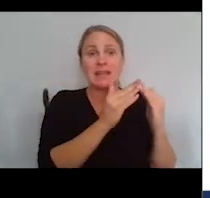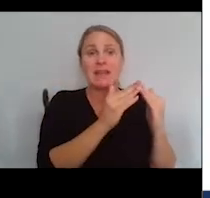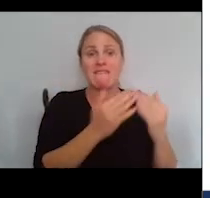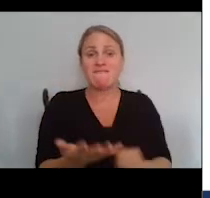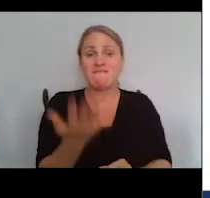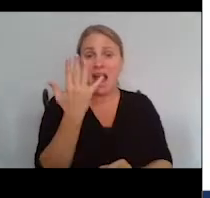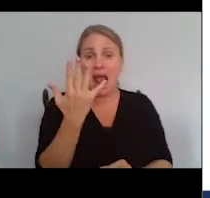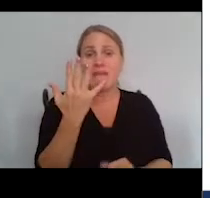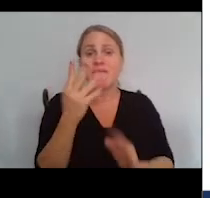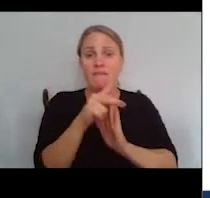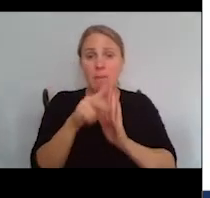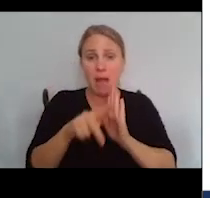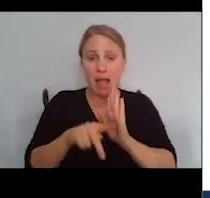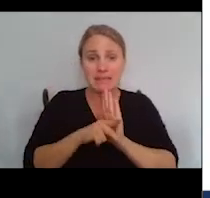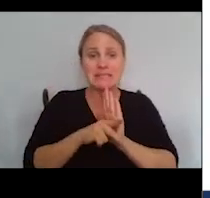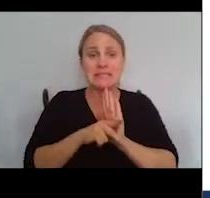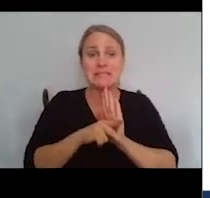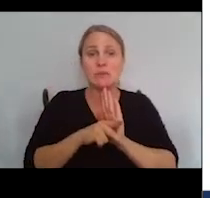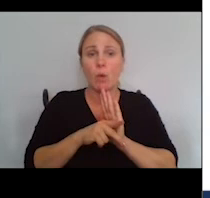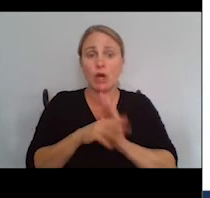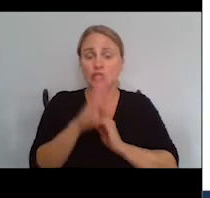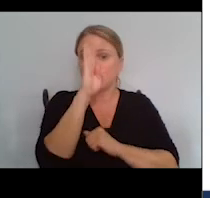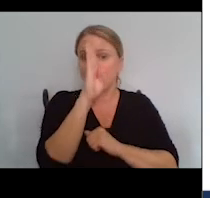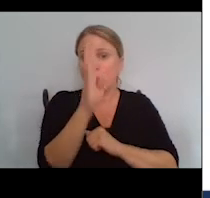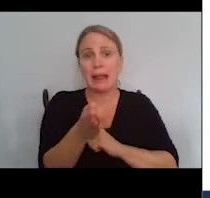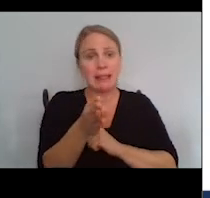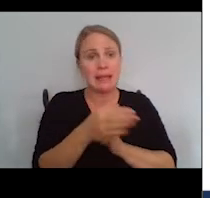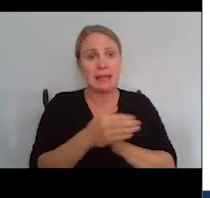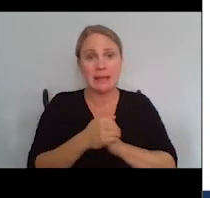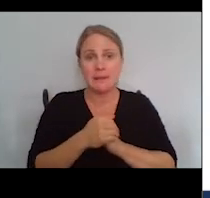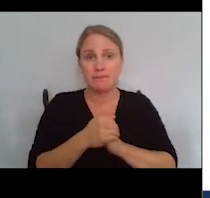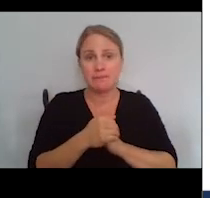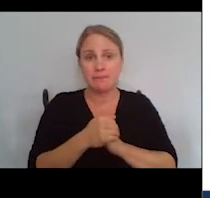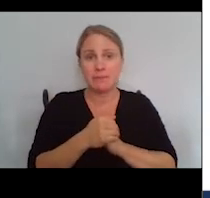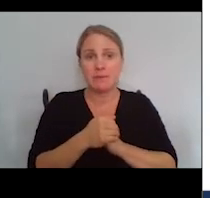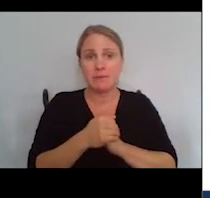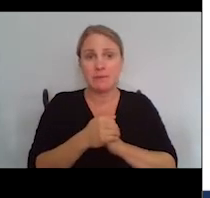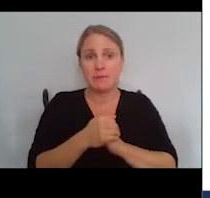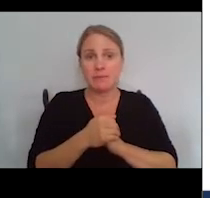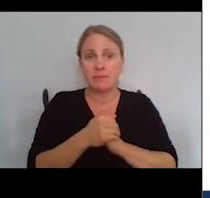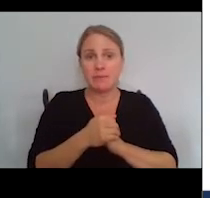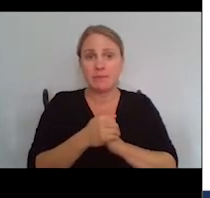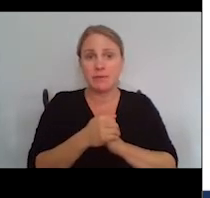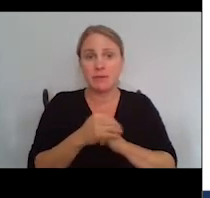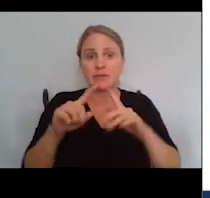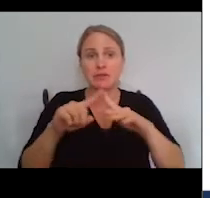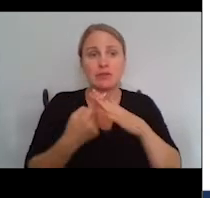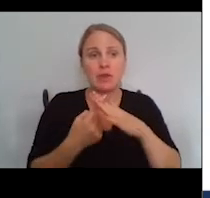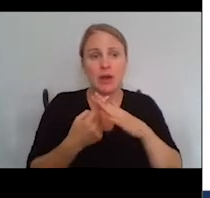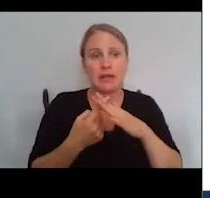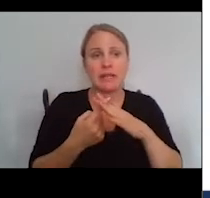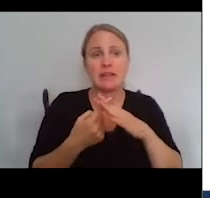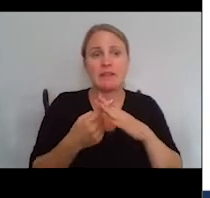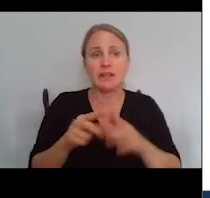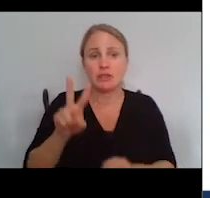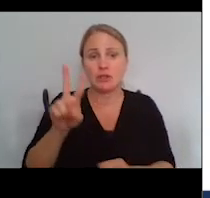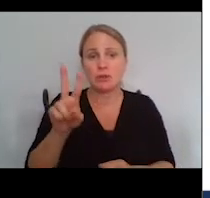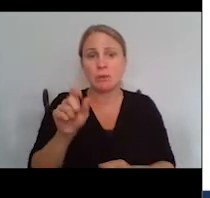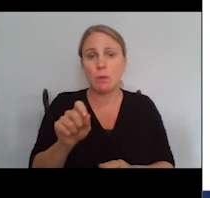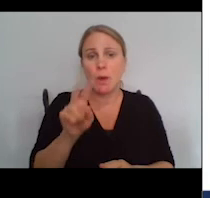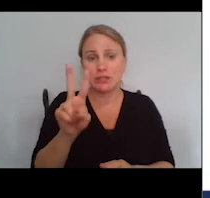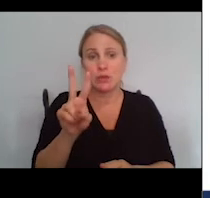of our policies were directly put into the Cures 2.0 legislation.